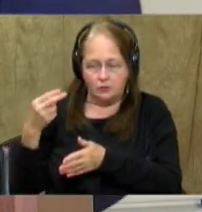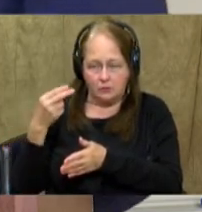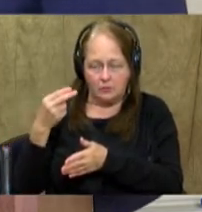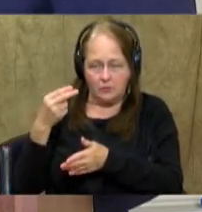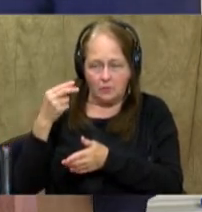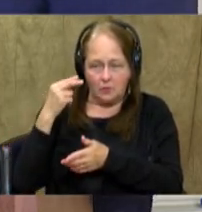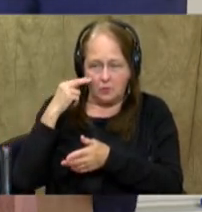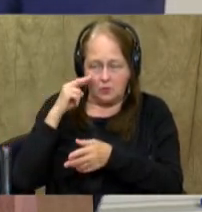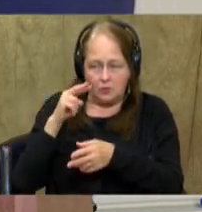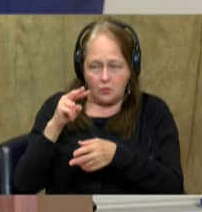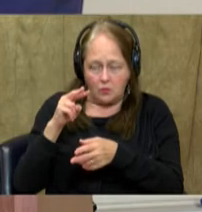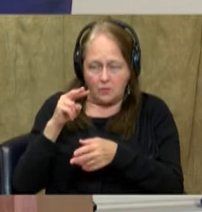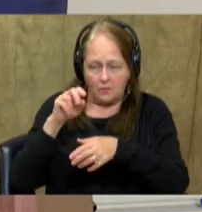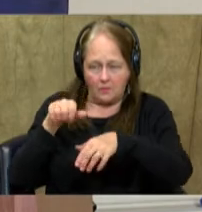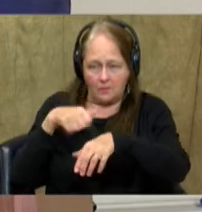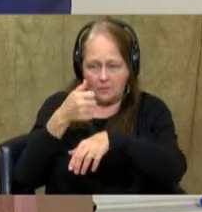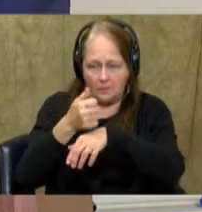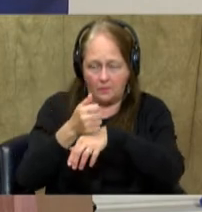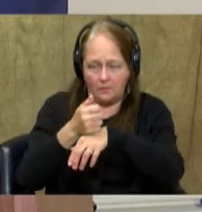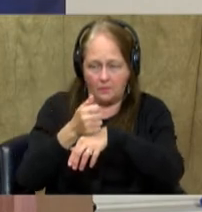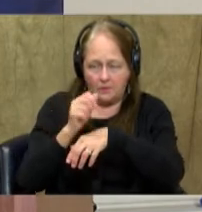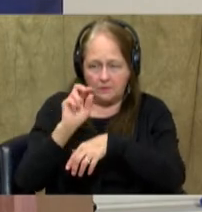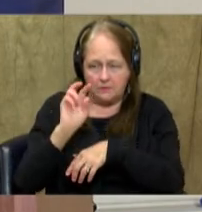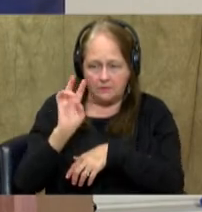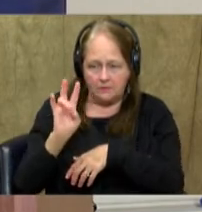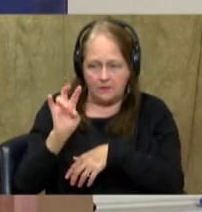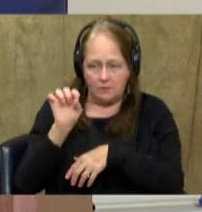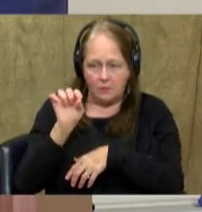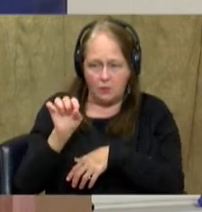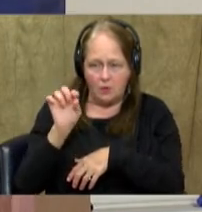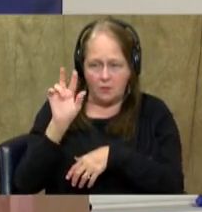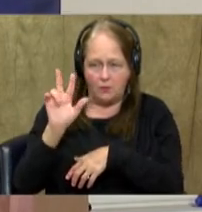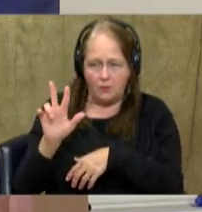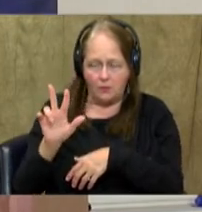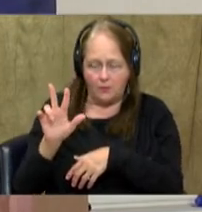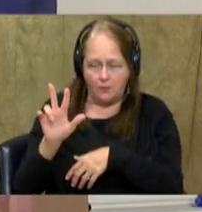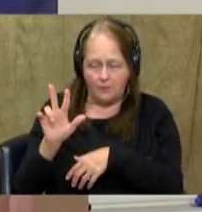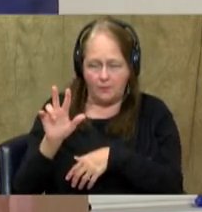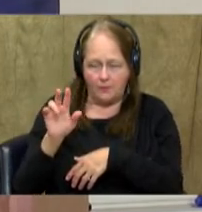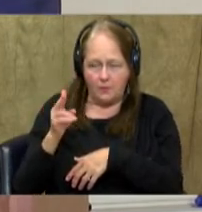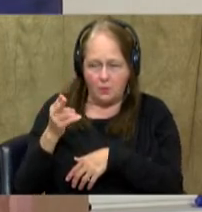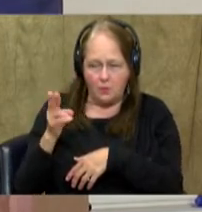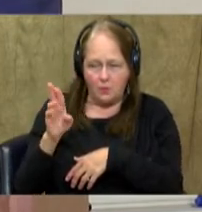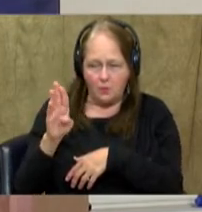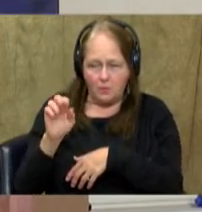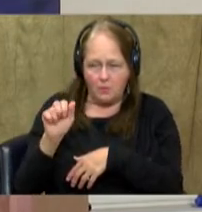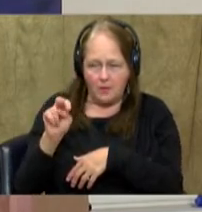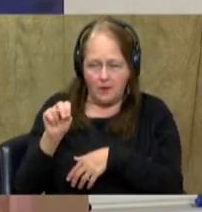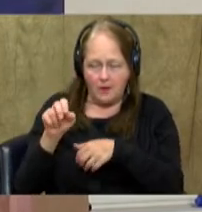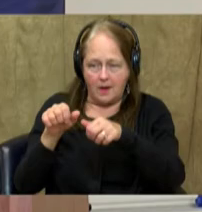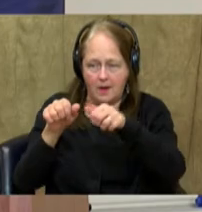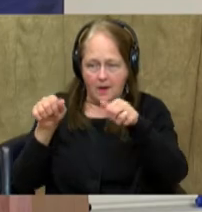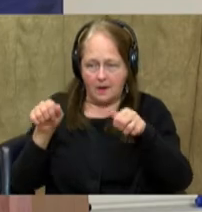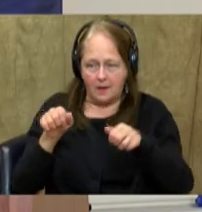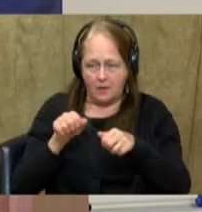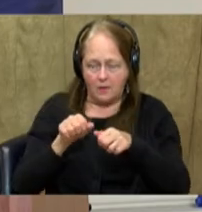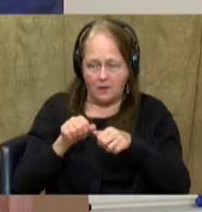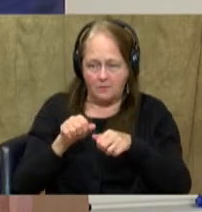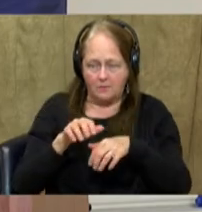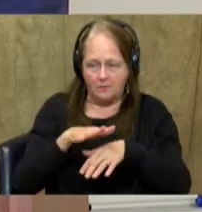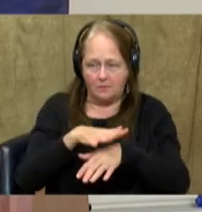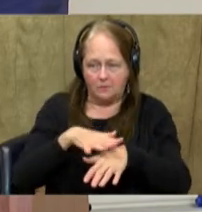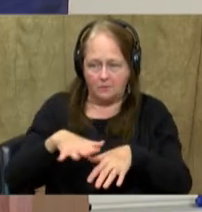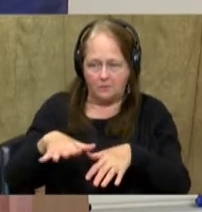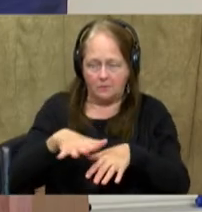at our standard of 7.3 which is describing ways that urban areas impact surrounding areas.